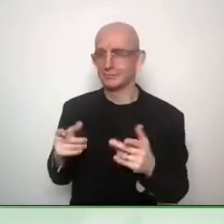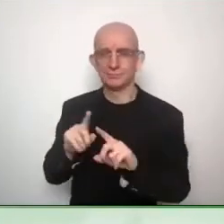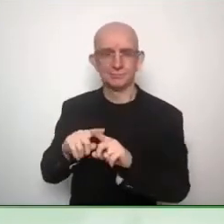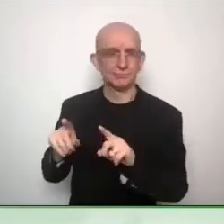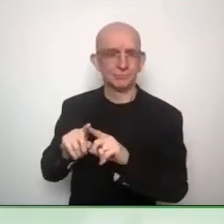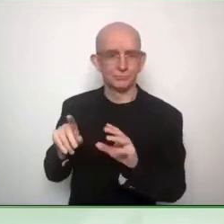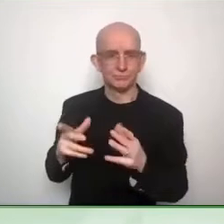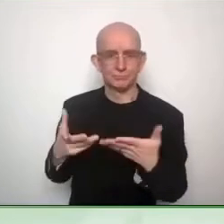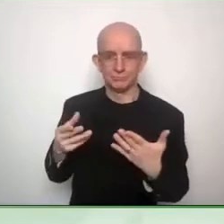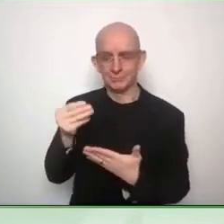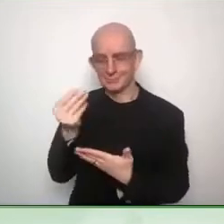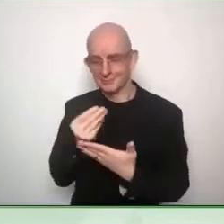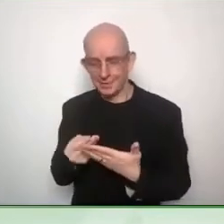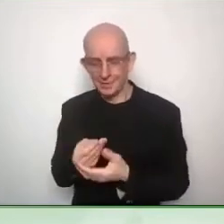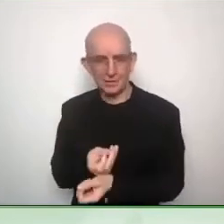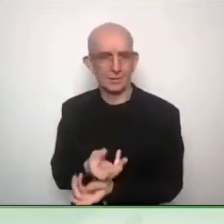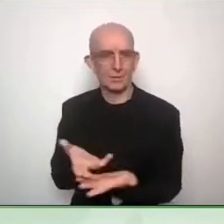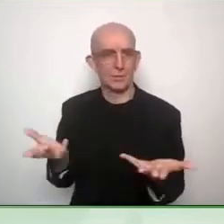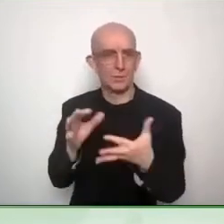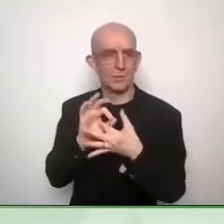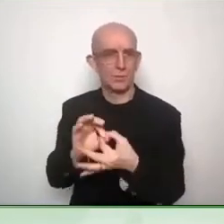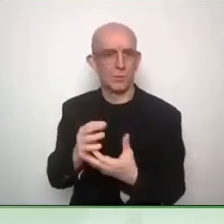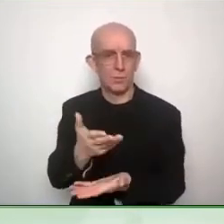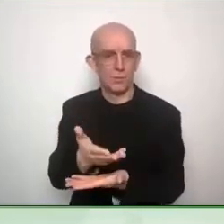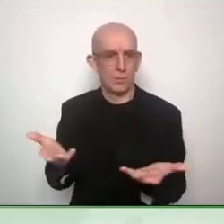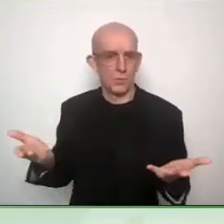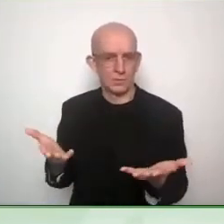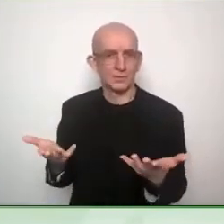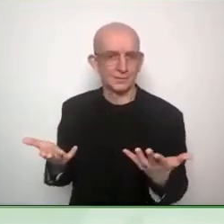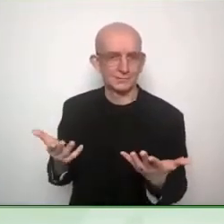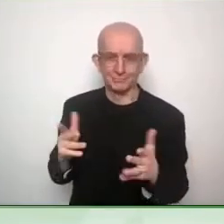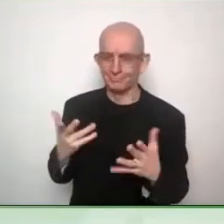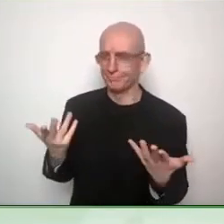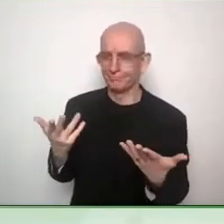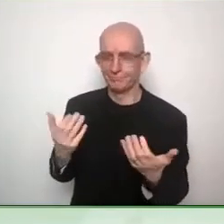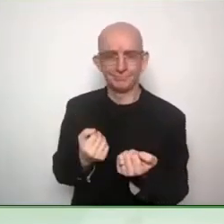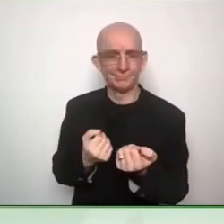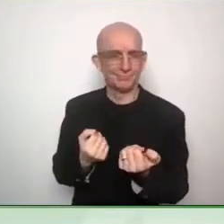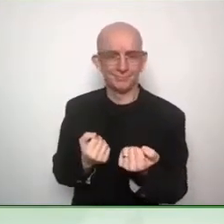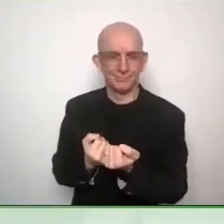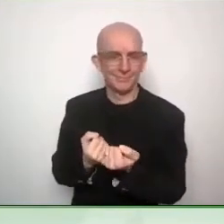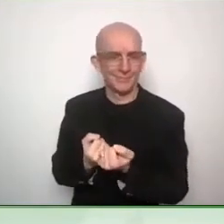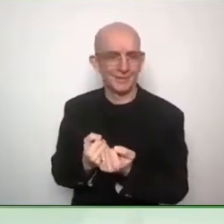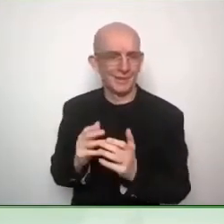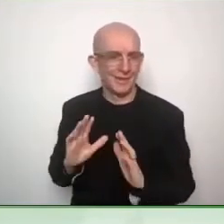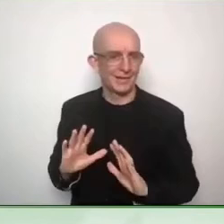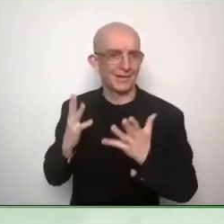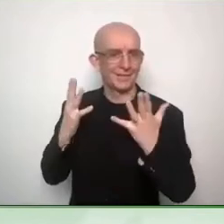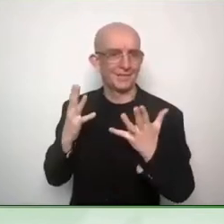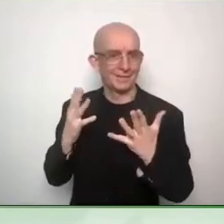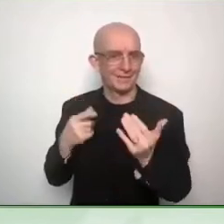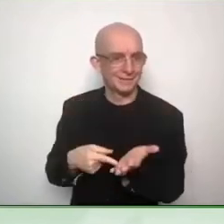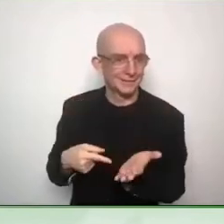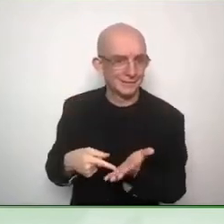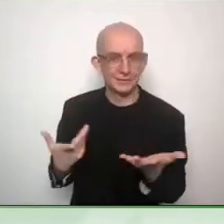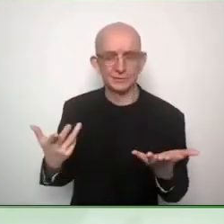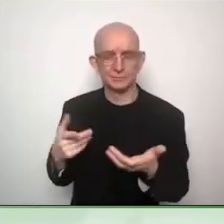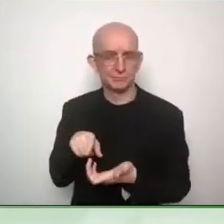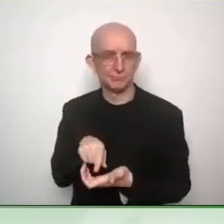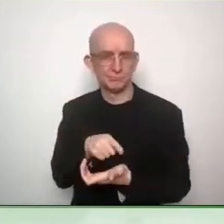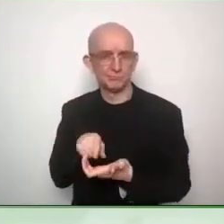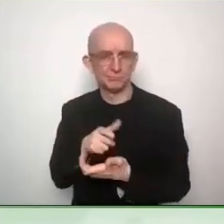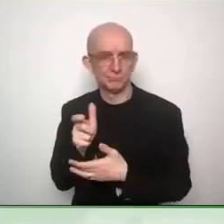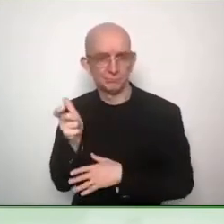person-centered technologies in digital healthcare. And all that is represented in the conference. So, actually, it's a very nice